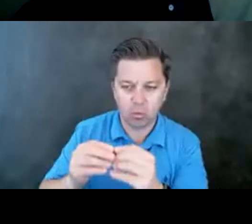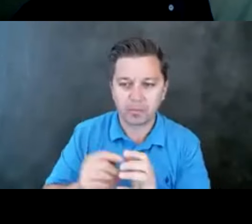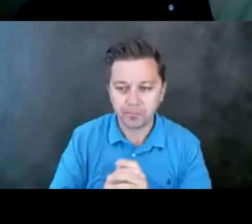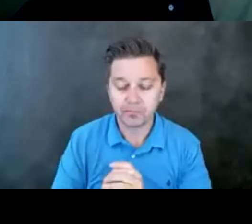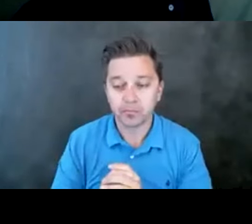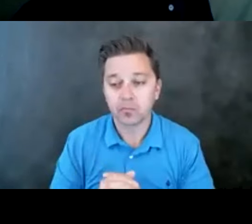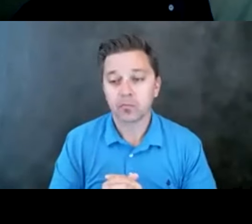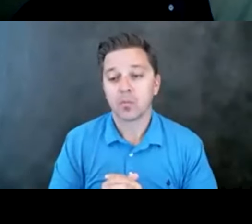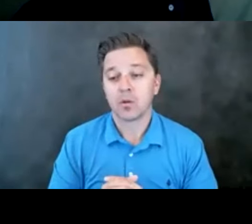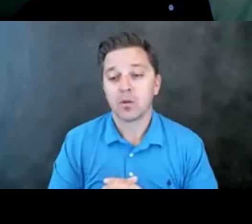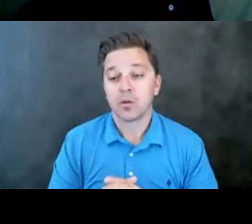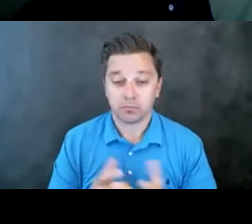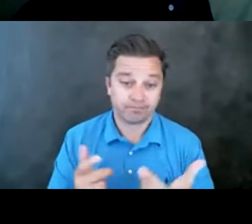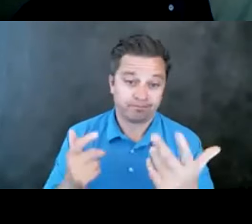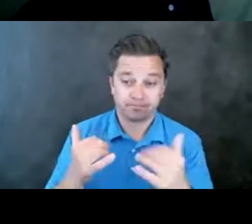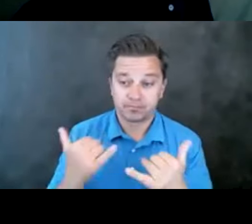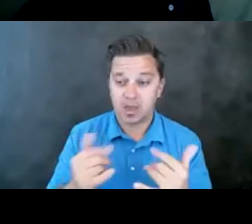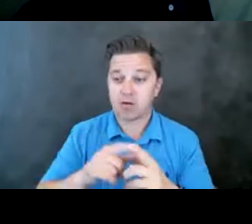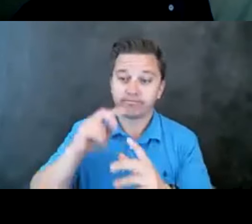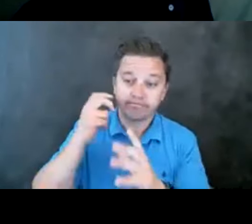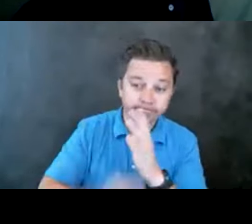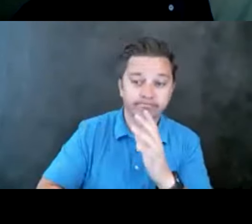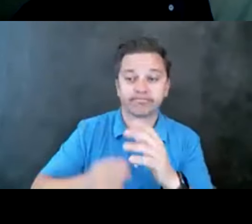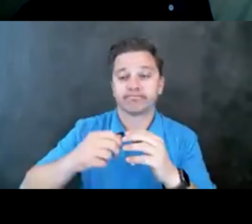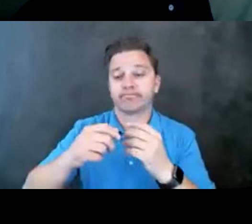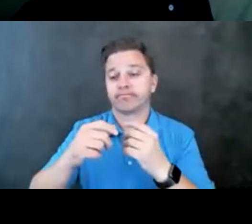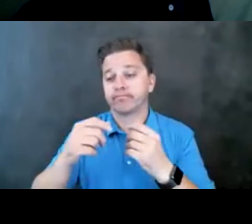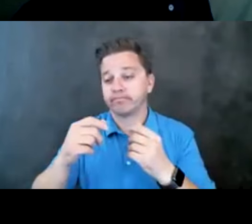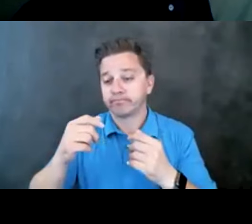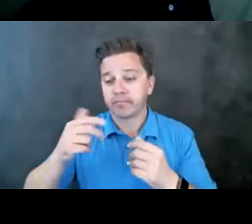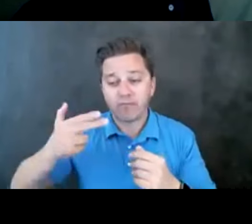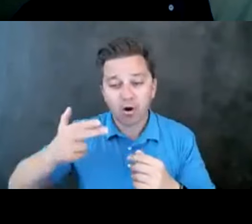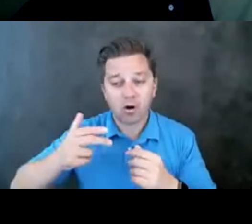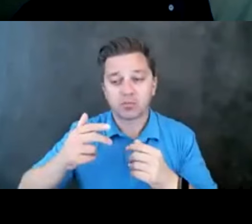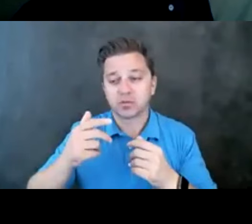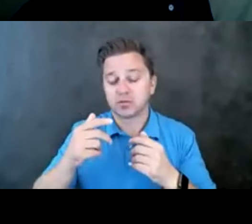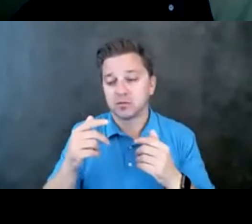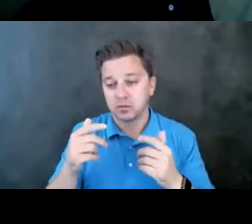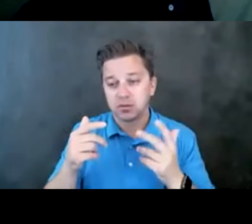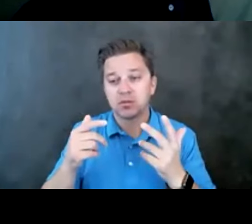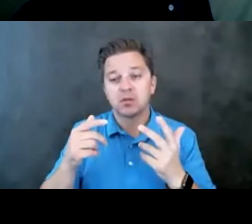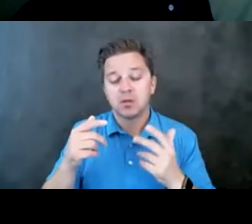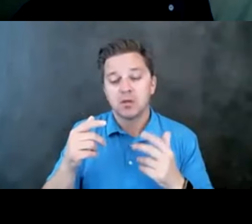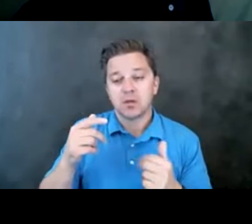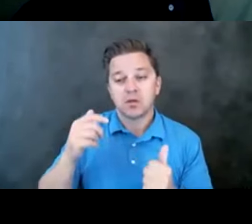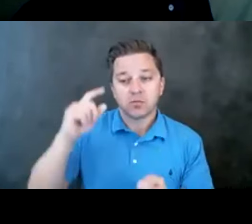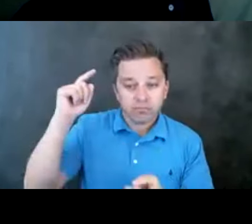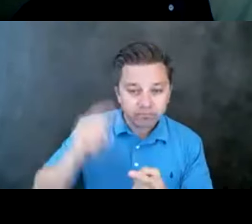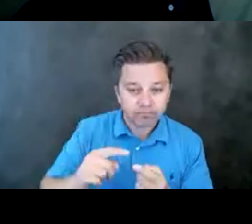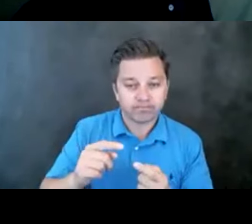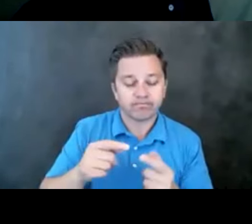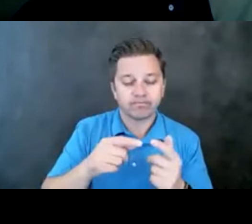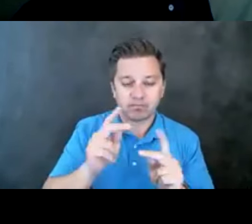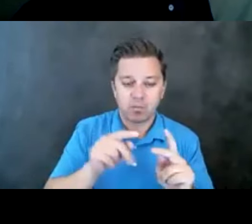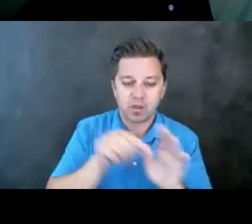All right, so we're going to deep dive into firearm suicide prevention, again, that activation or content warning as we're going into this. I won't be showing any